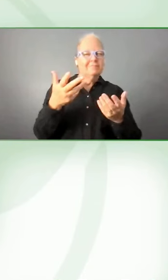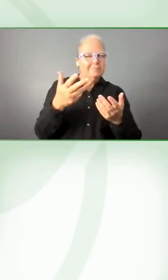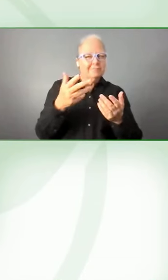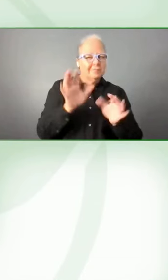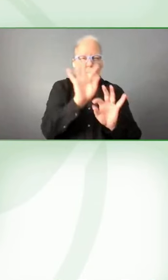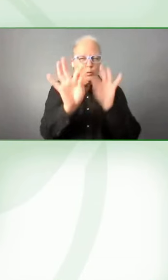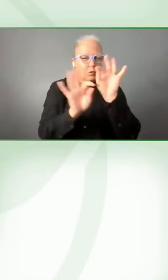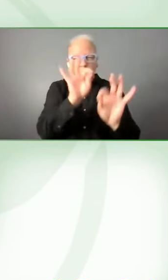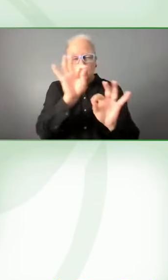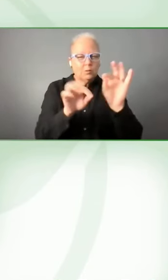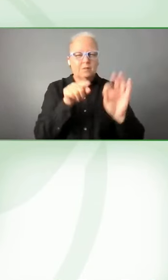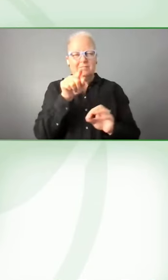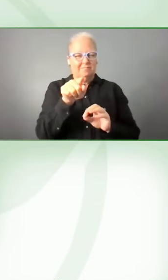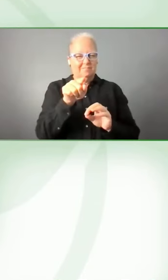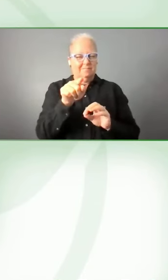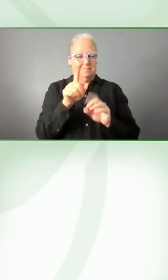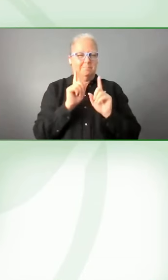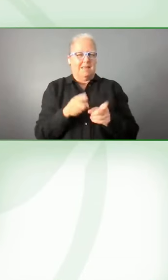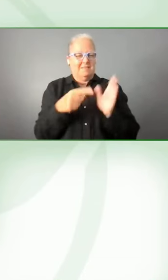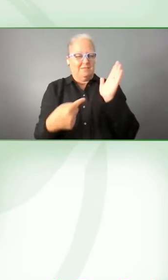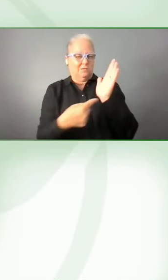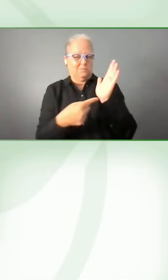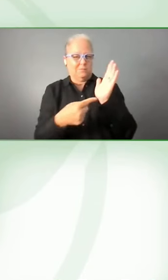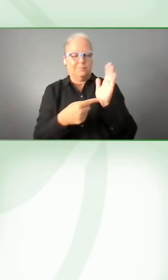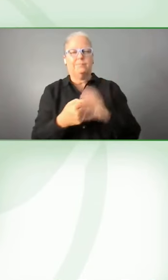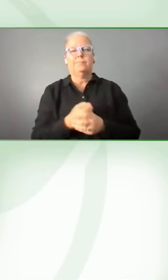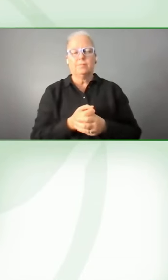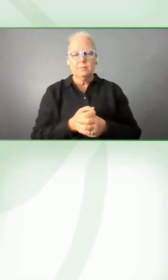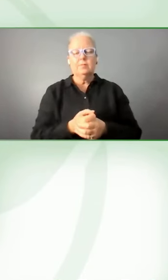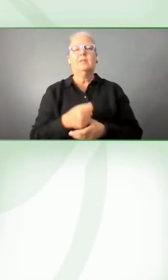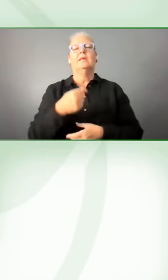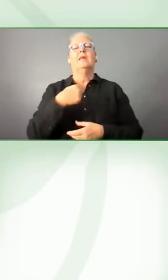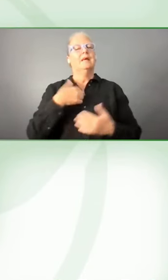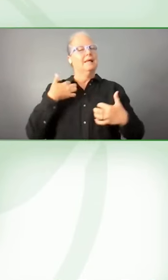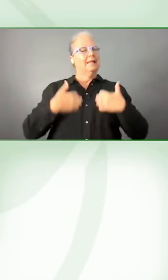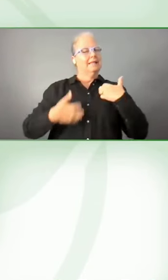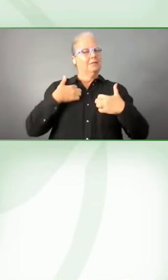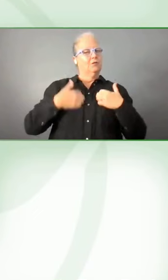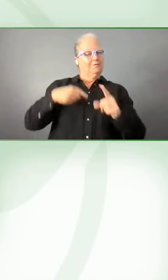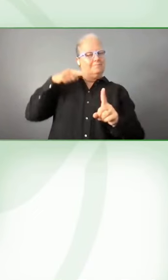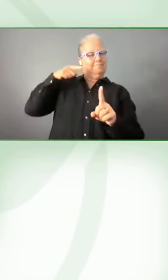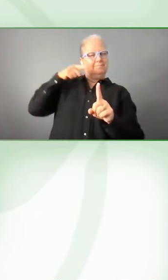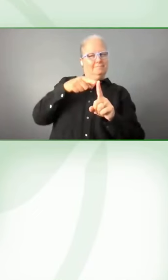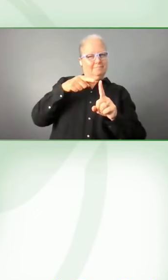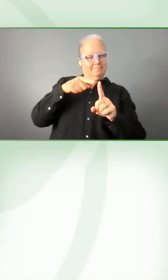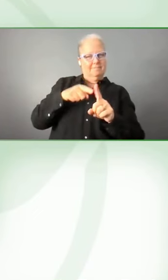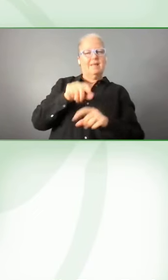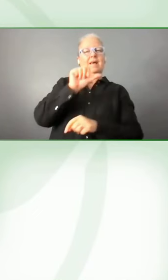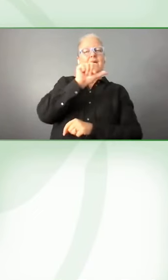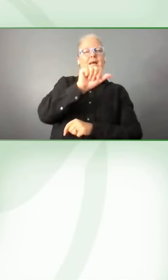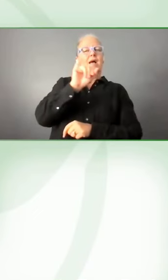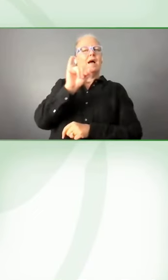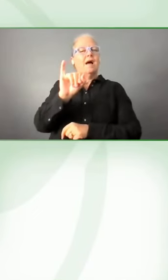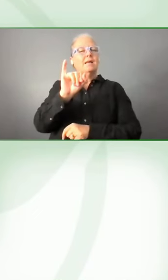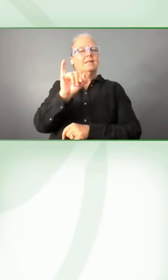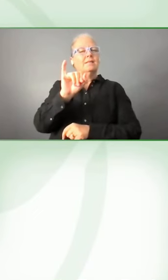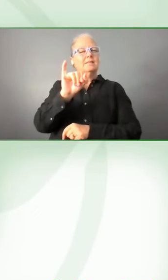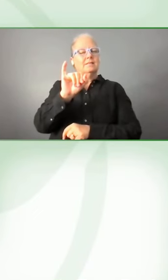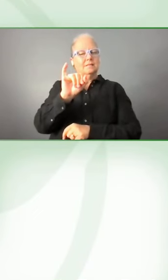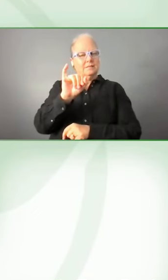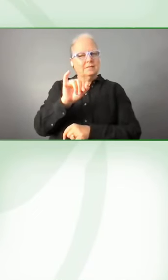I'm particularly interested in artificial intelligence and where we're going with AI, sign language.